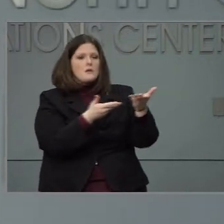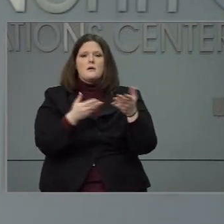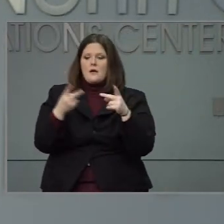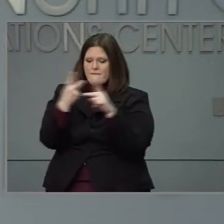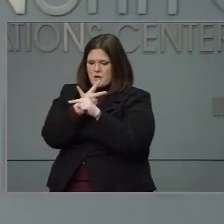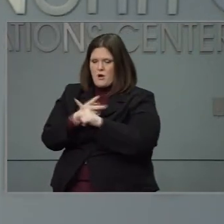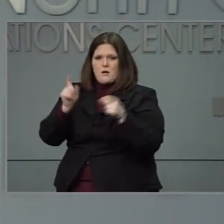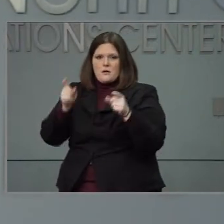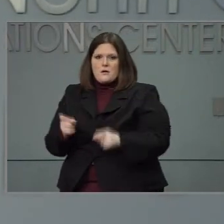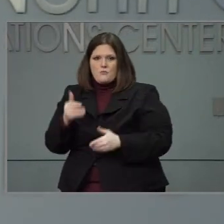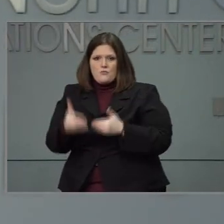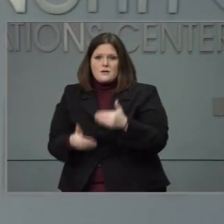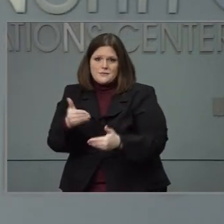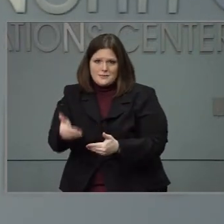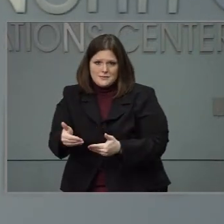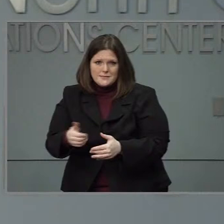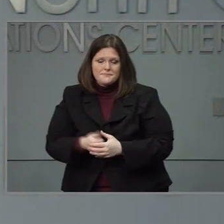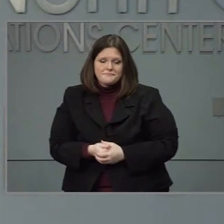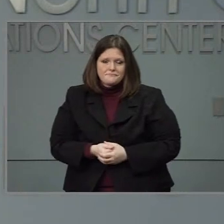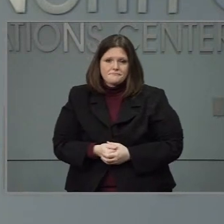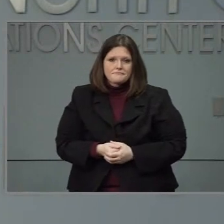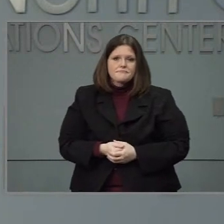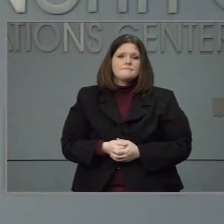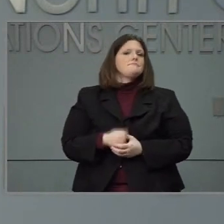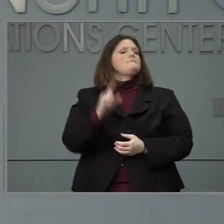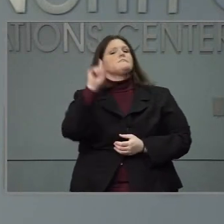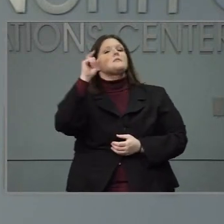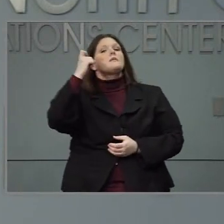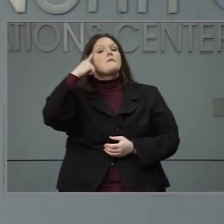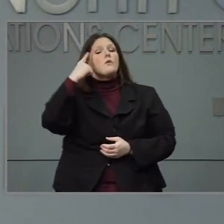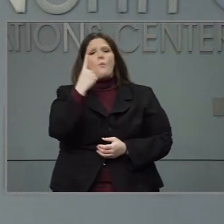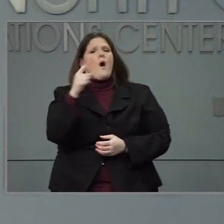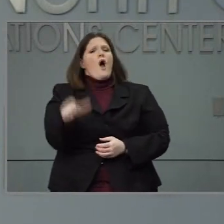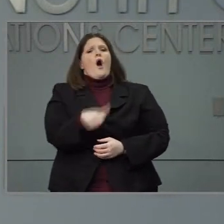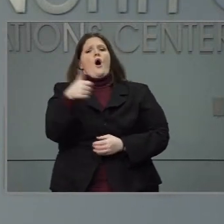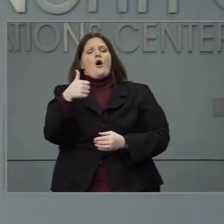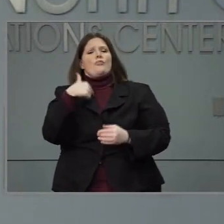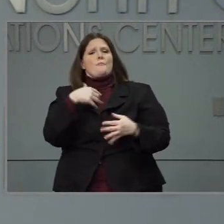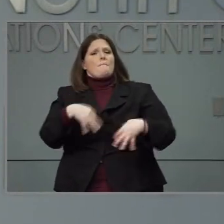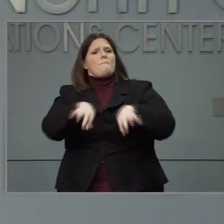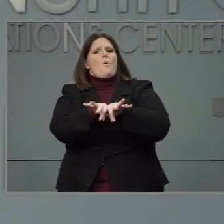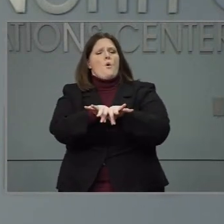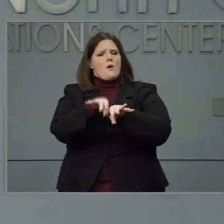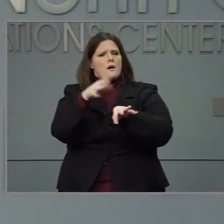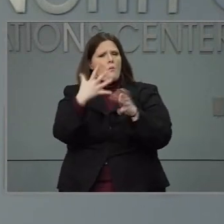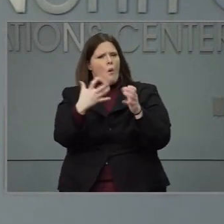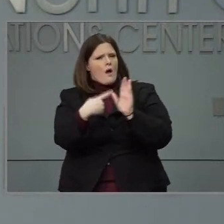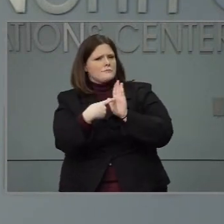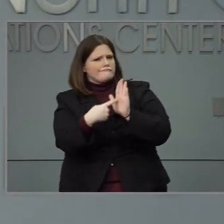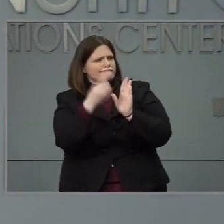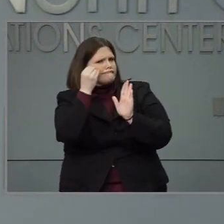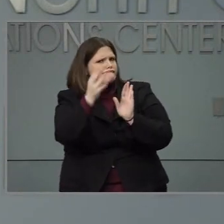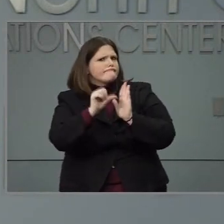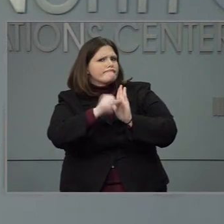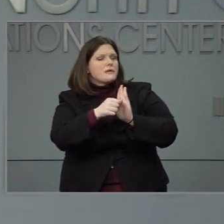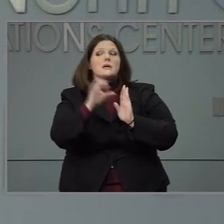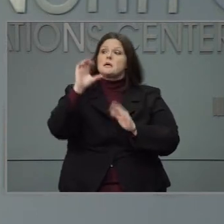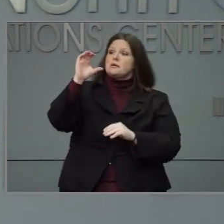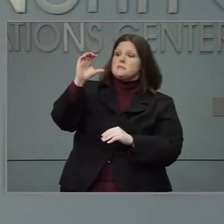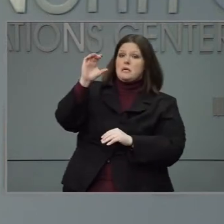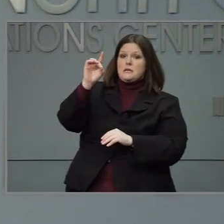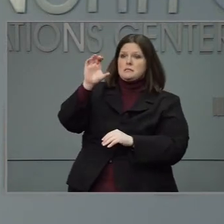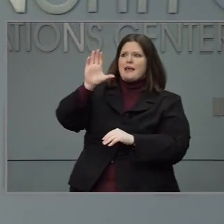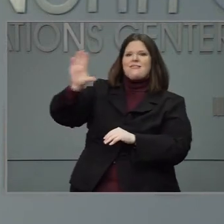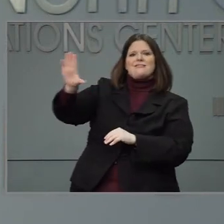One other thing I think it's important to point out is that the CDC advisory committee had